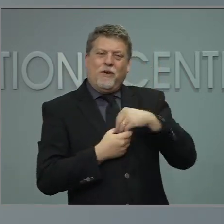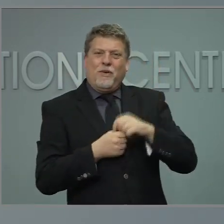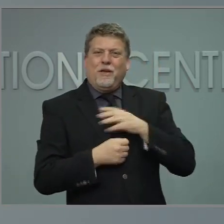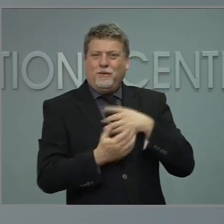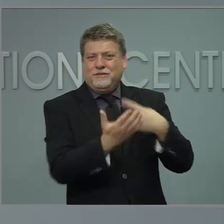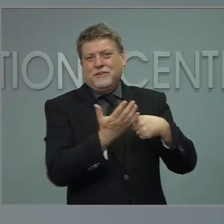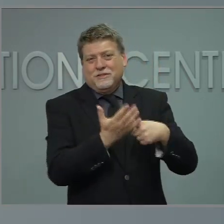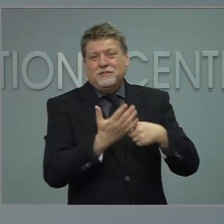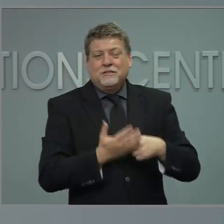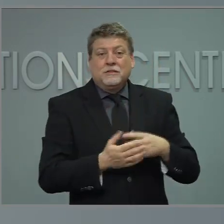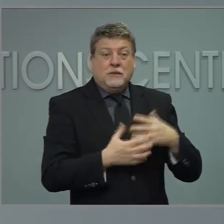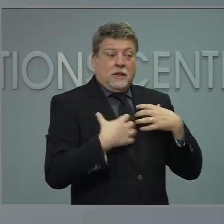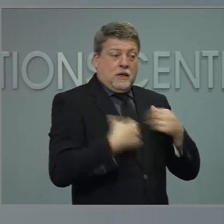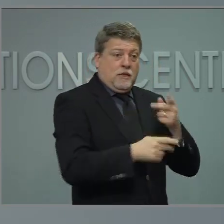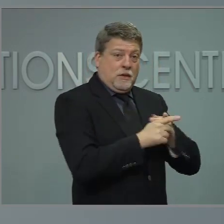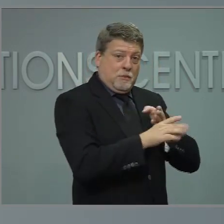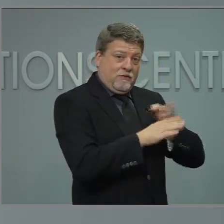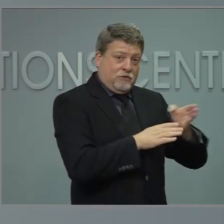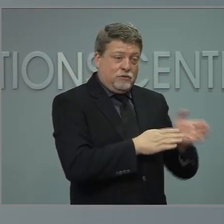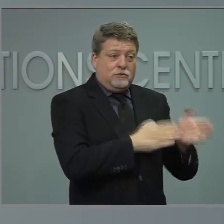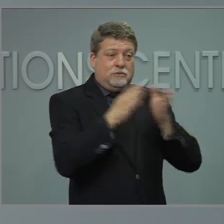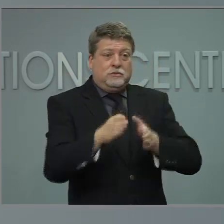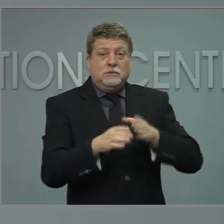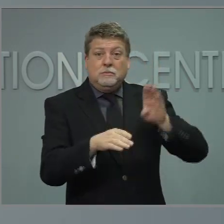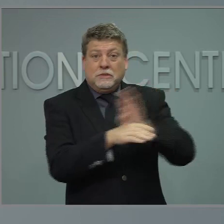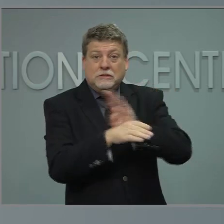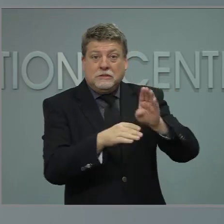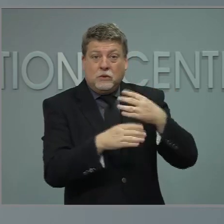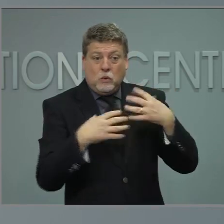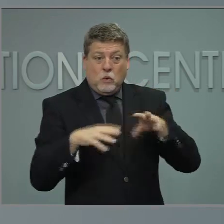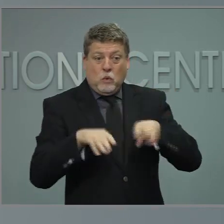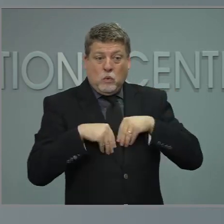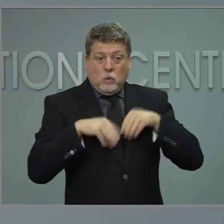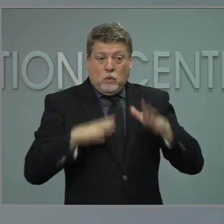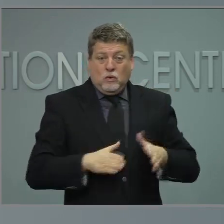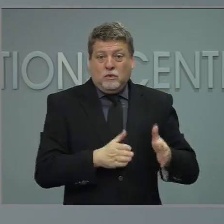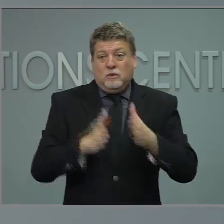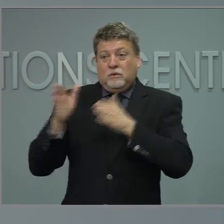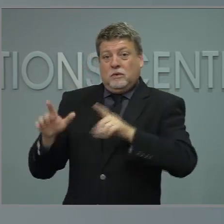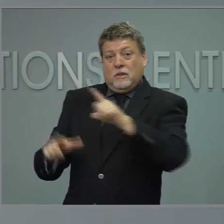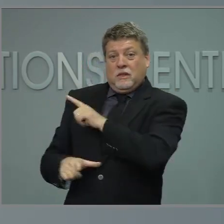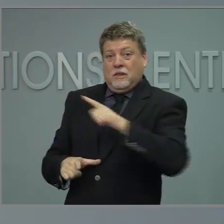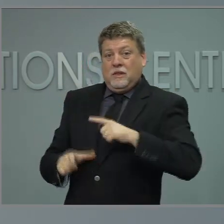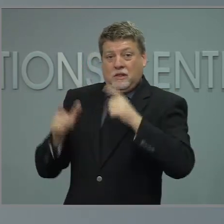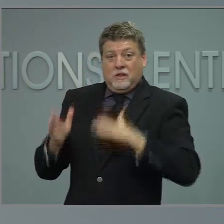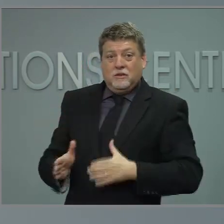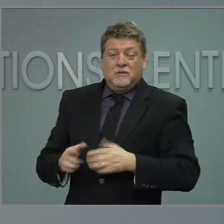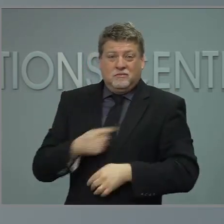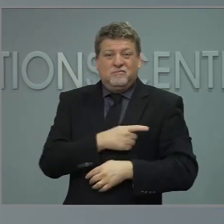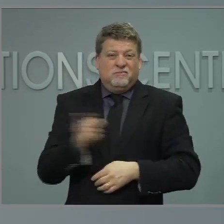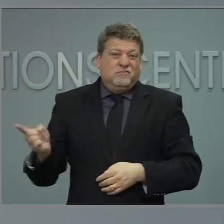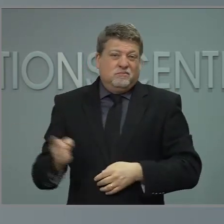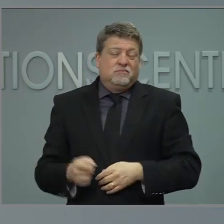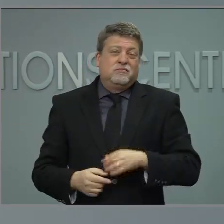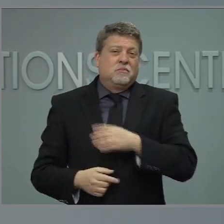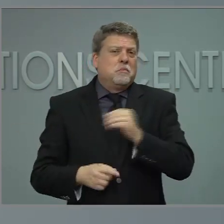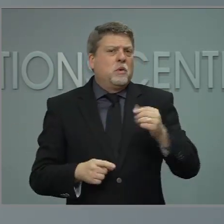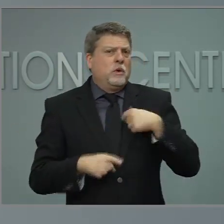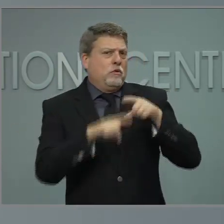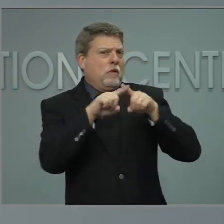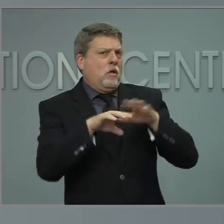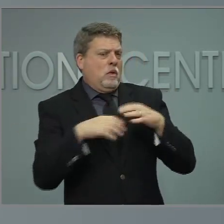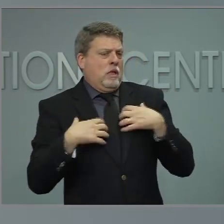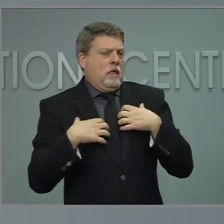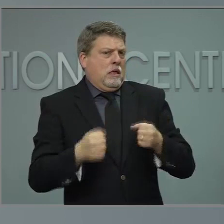and making decisions upon advice of health professionals. We've done that from the beginning